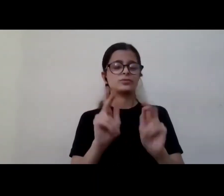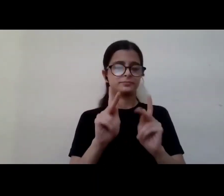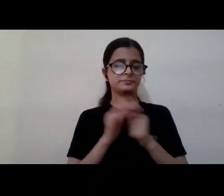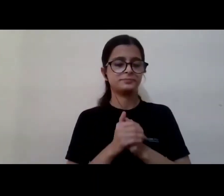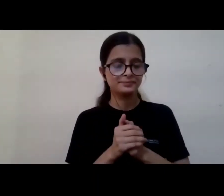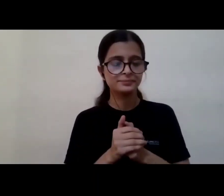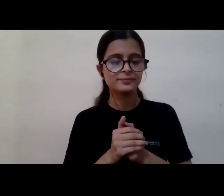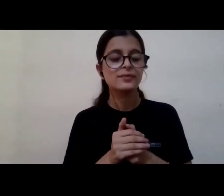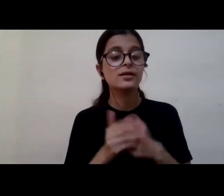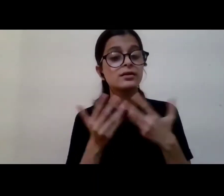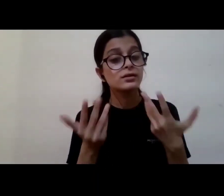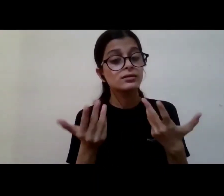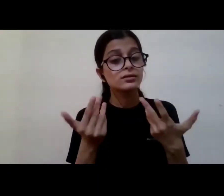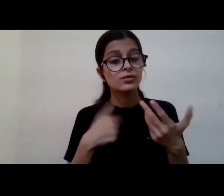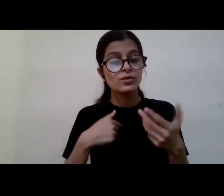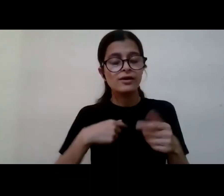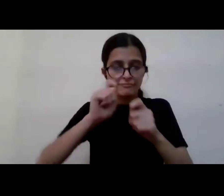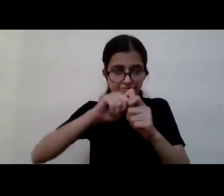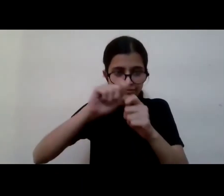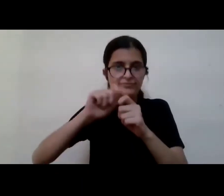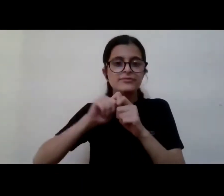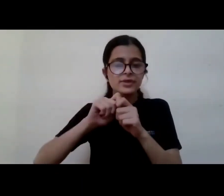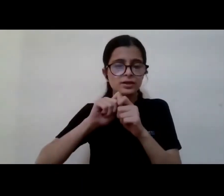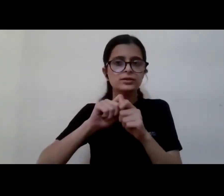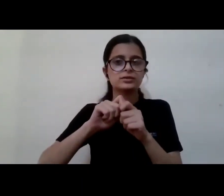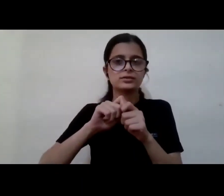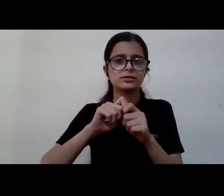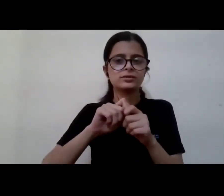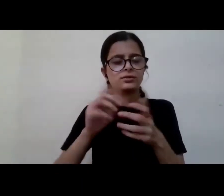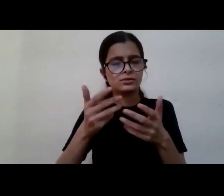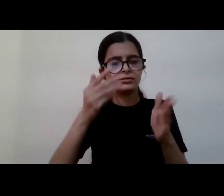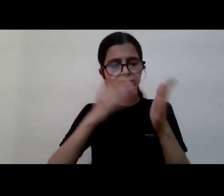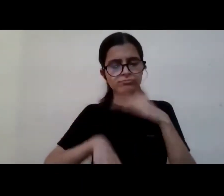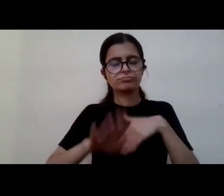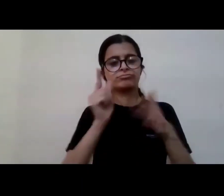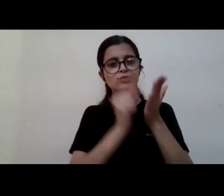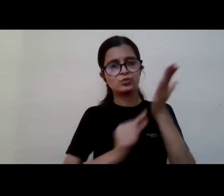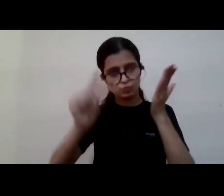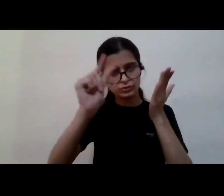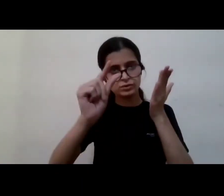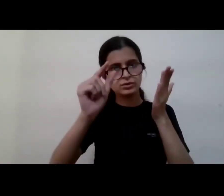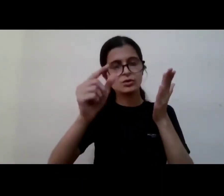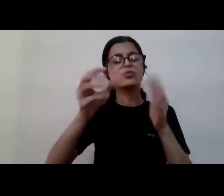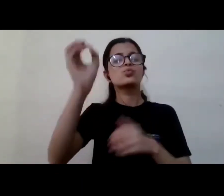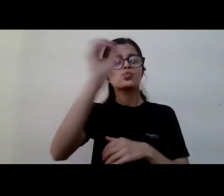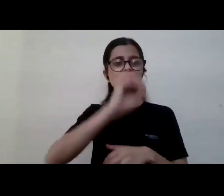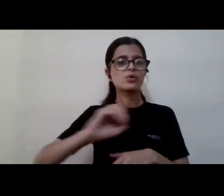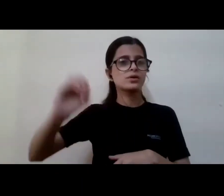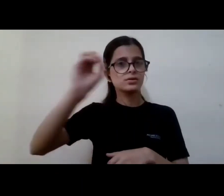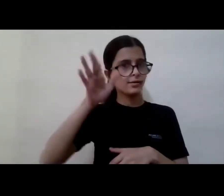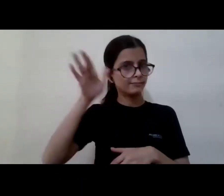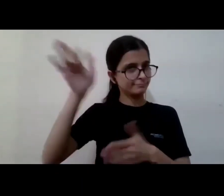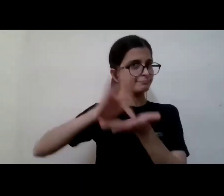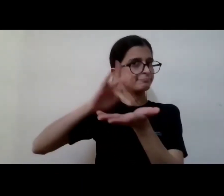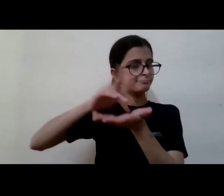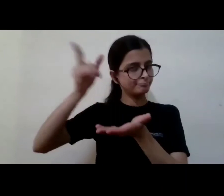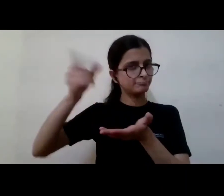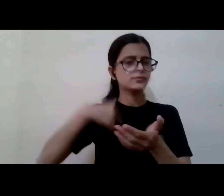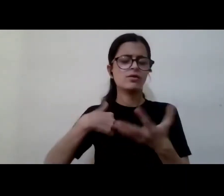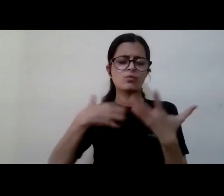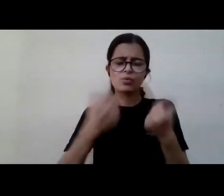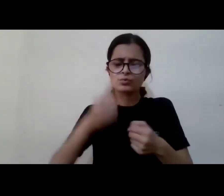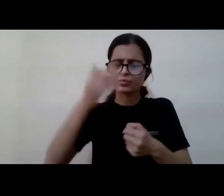okay sir uh actually i'm working uh in a university uh in orisha so i wanted to know that whether